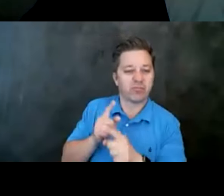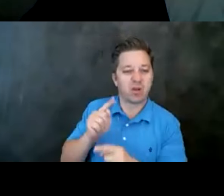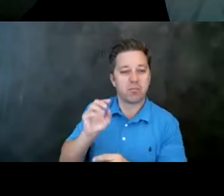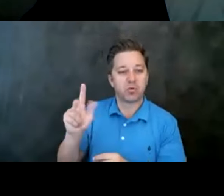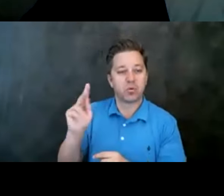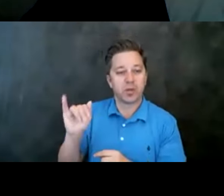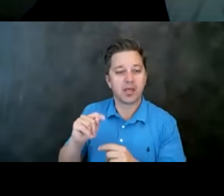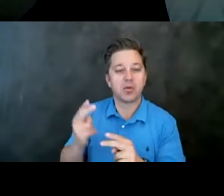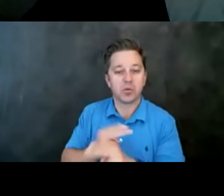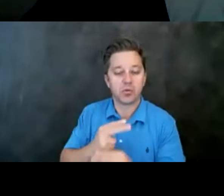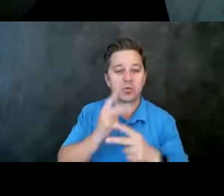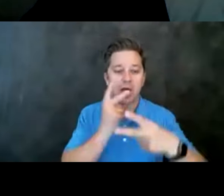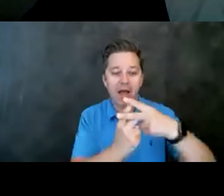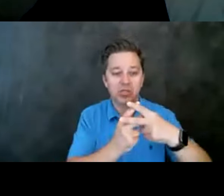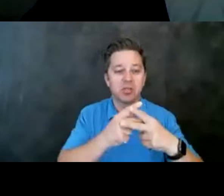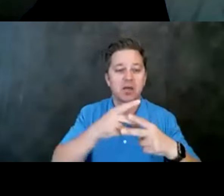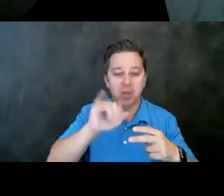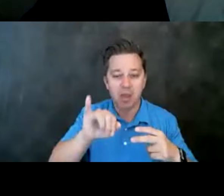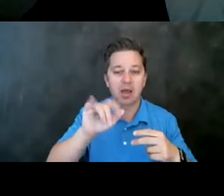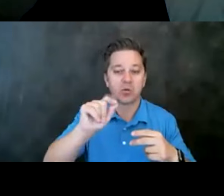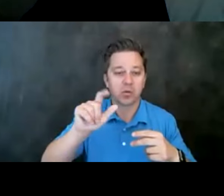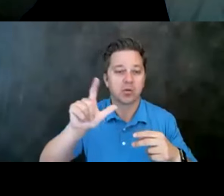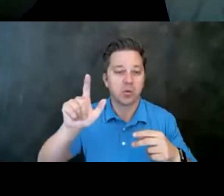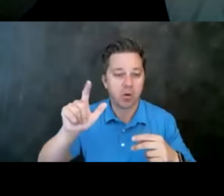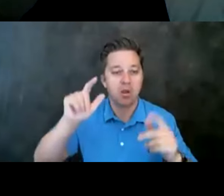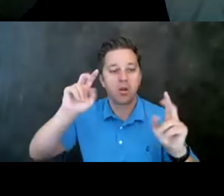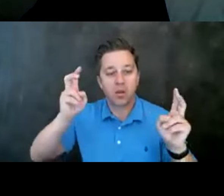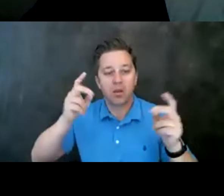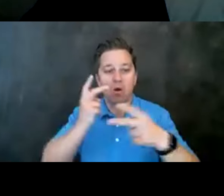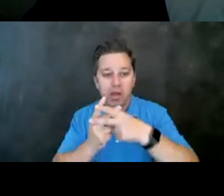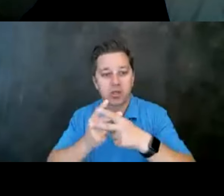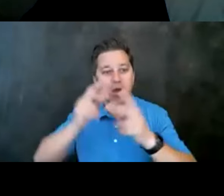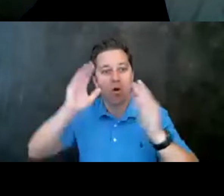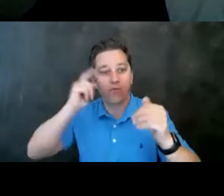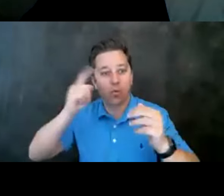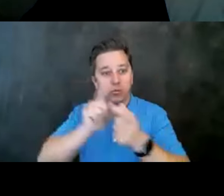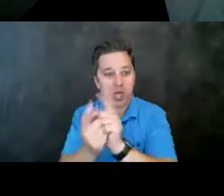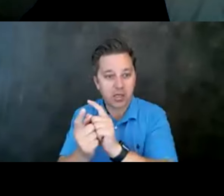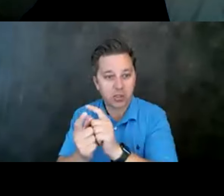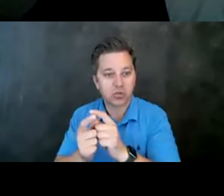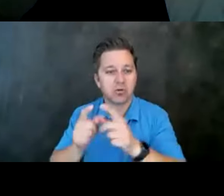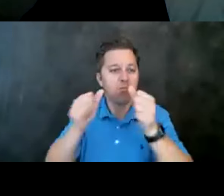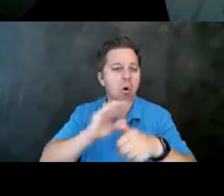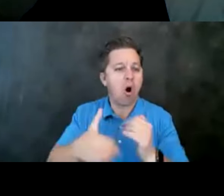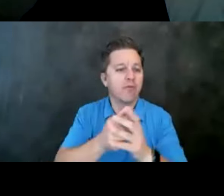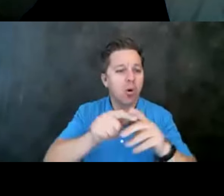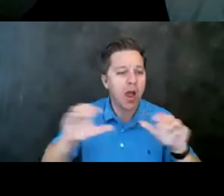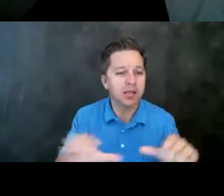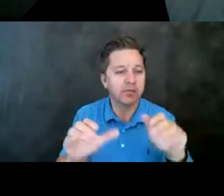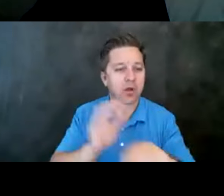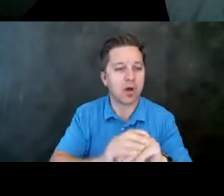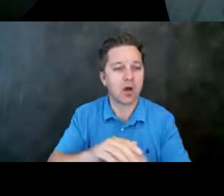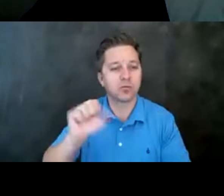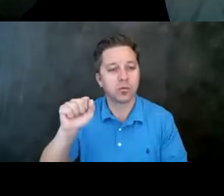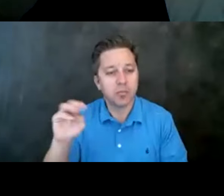PEI may 2021 and, um, hashtag hope for change, uh, post all of your activities on social media, share